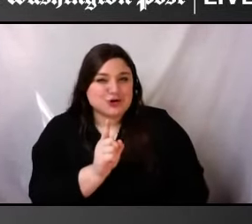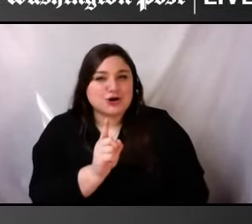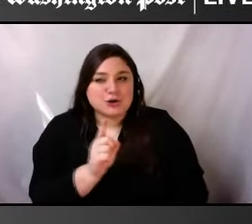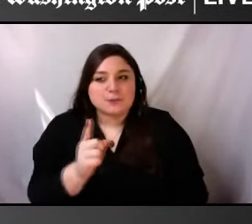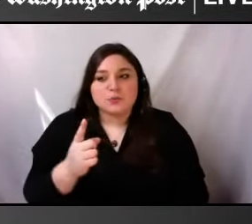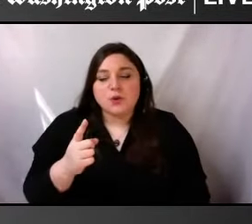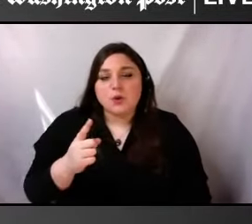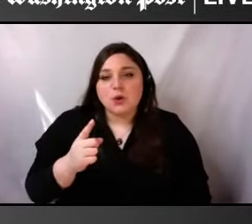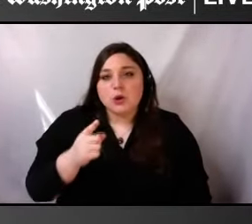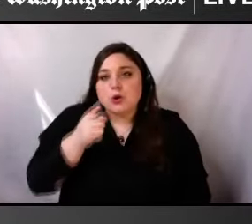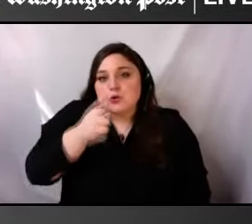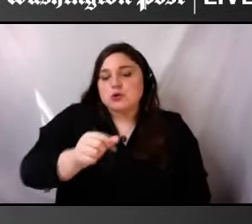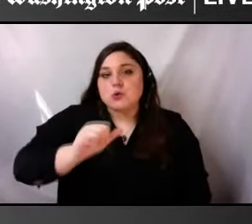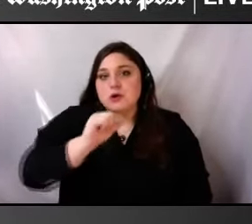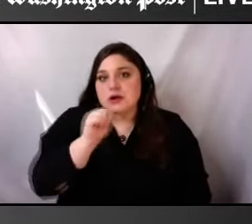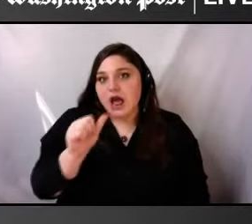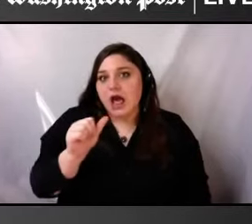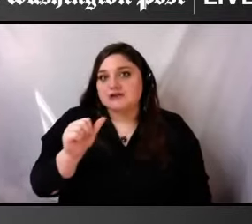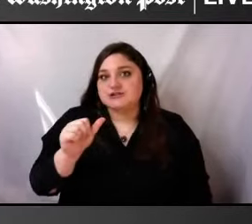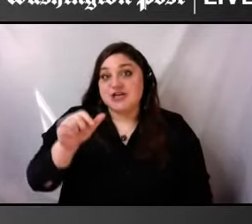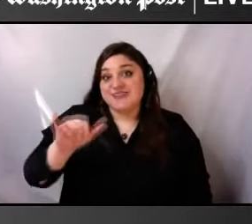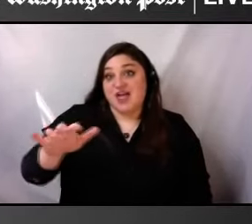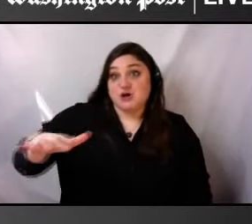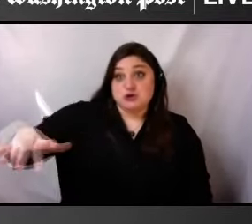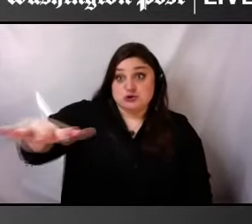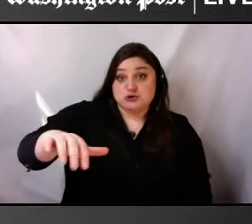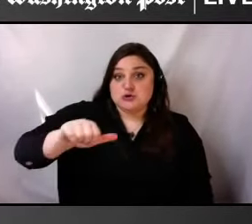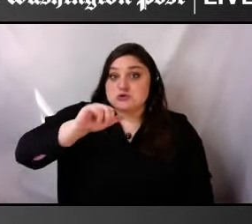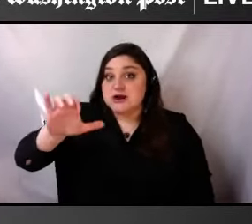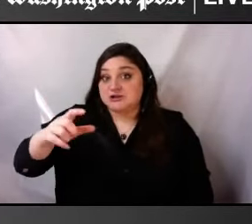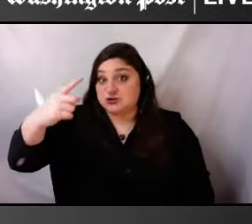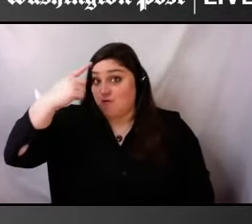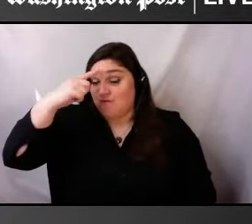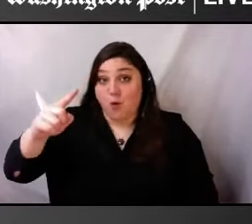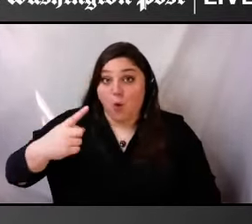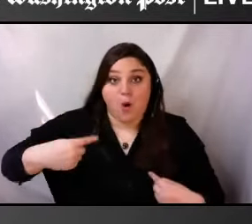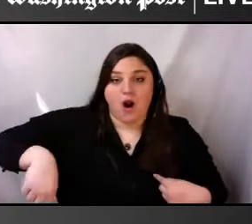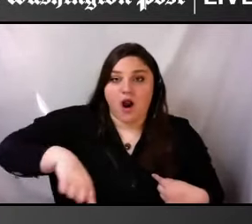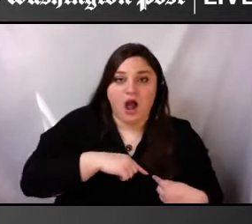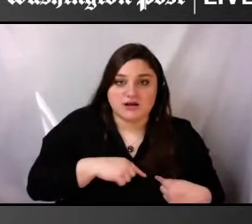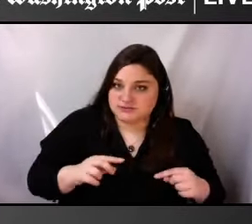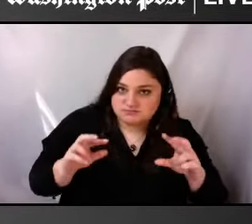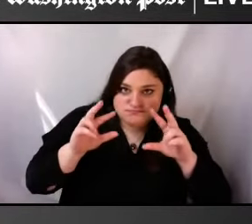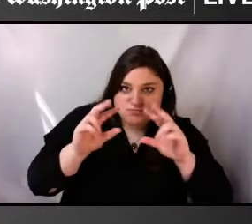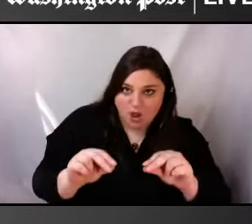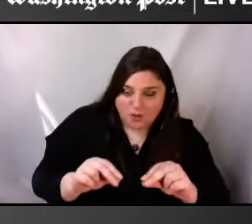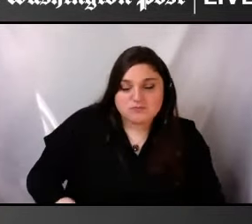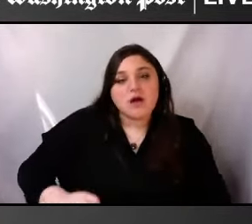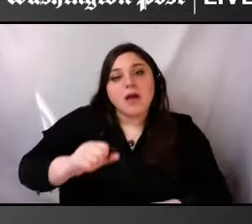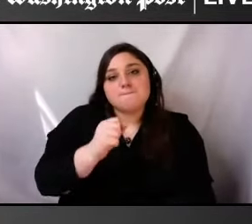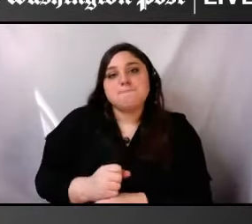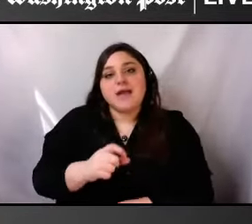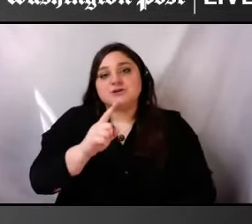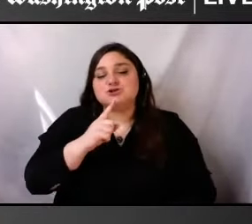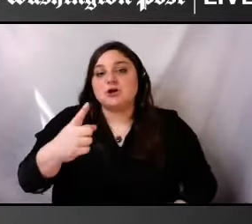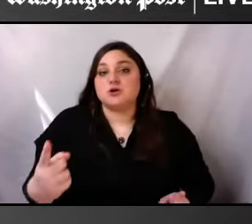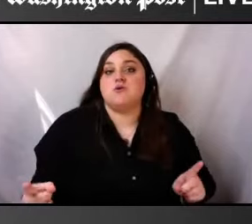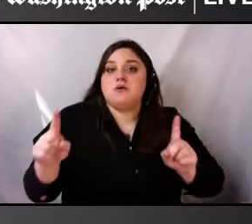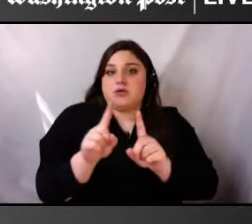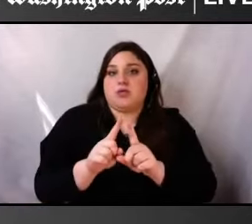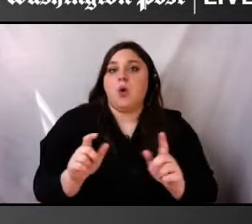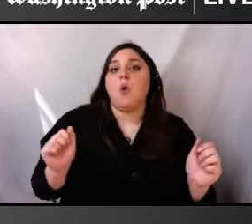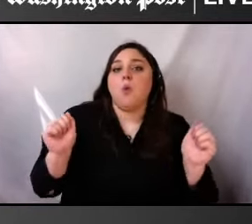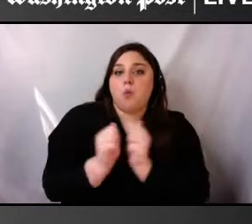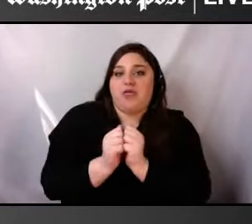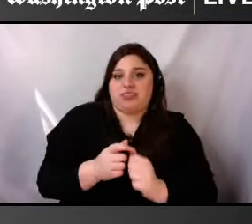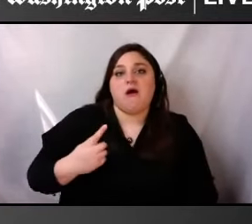doing something for us, but that you're doing things with us, uh, that you're from the very beginning. Um, it's about being